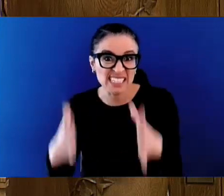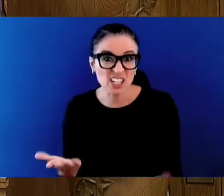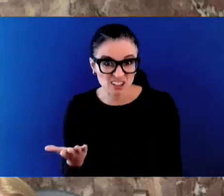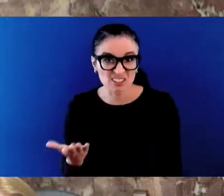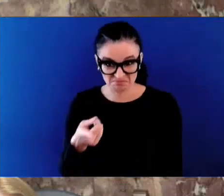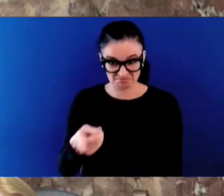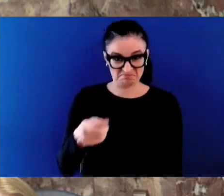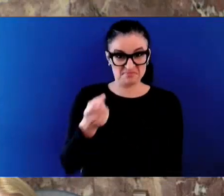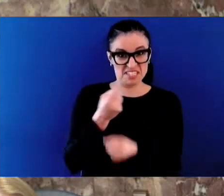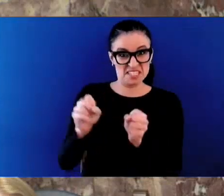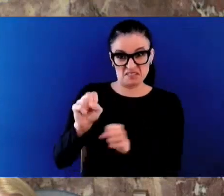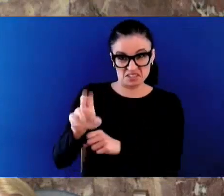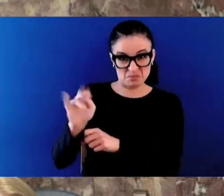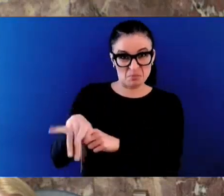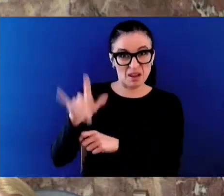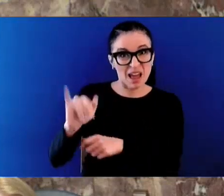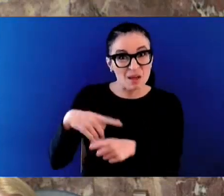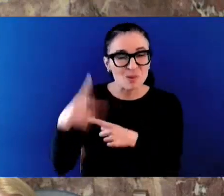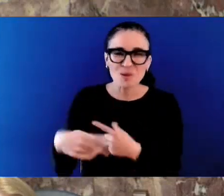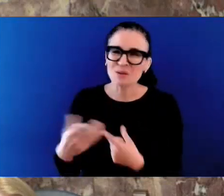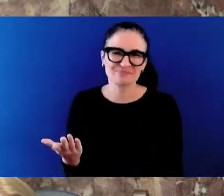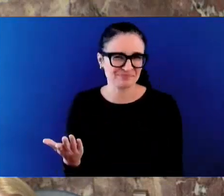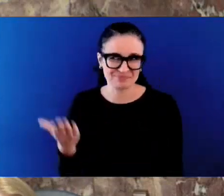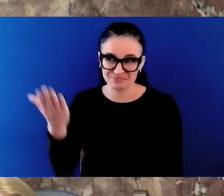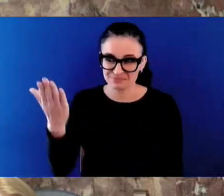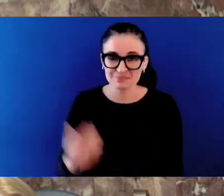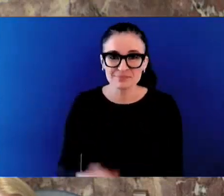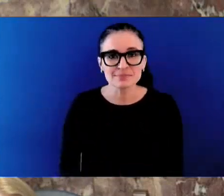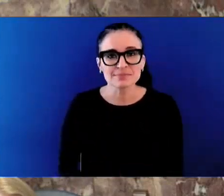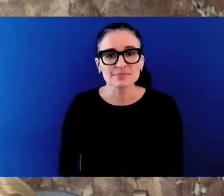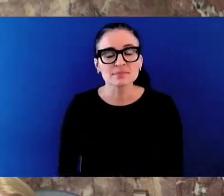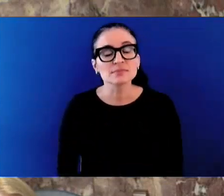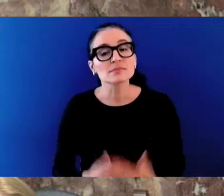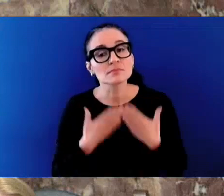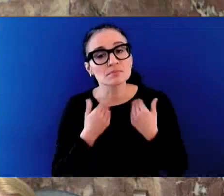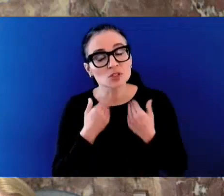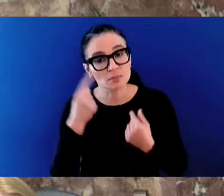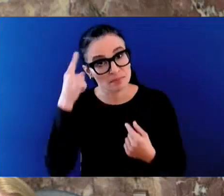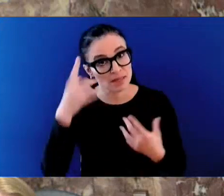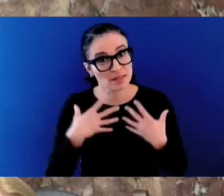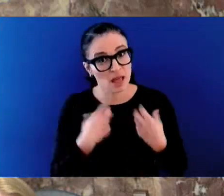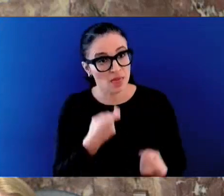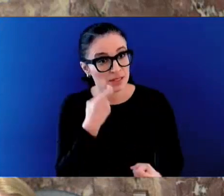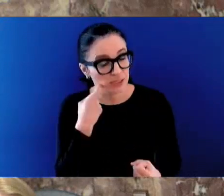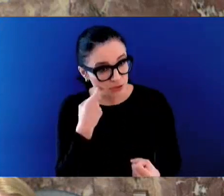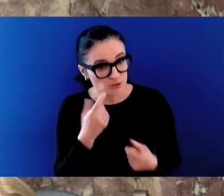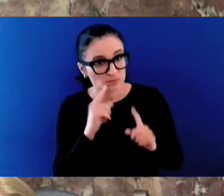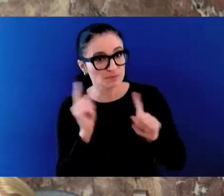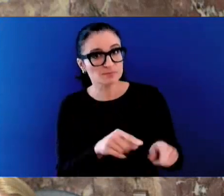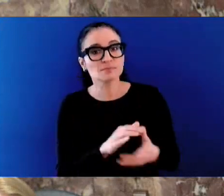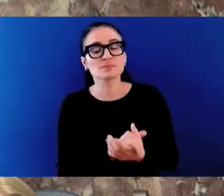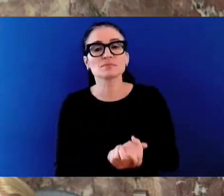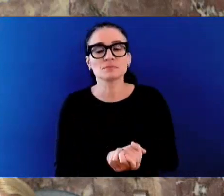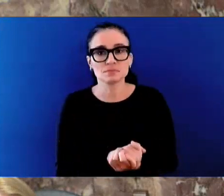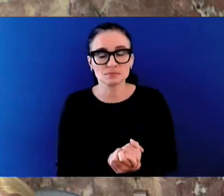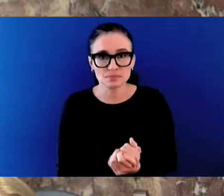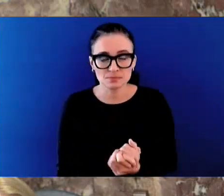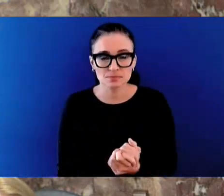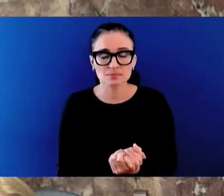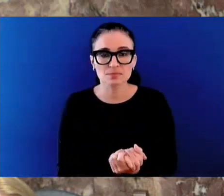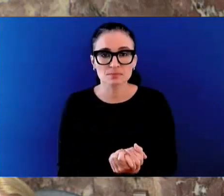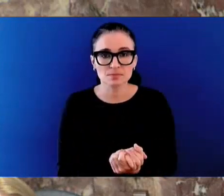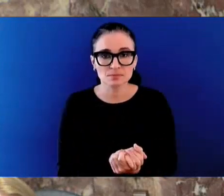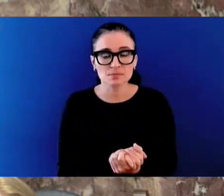Honourable Speaker. Again, I find it important and necessary in this line of important